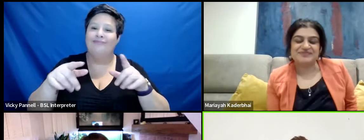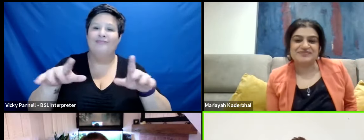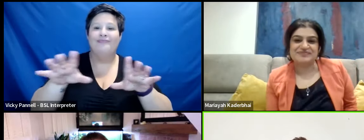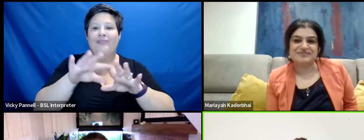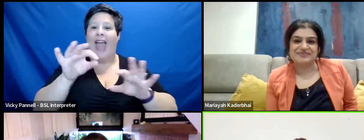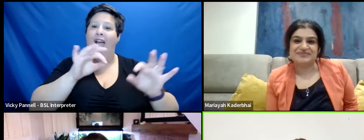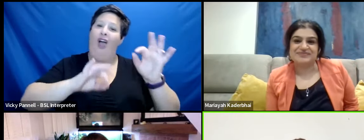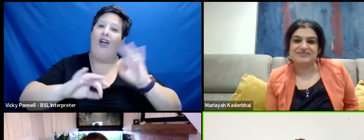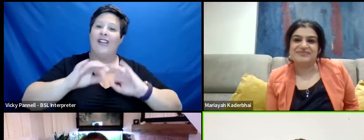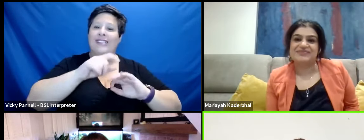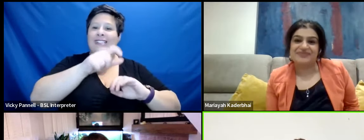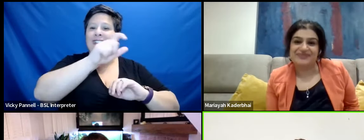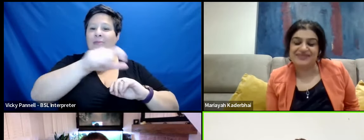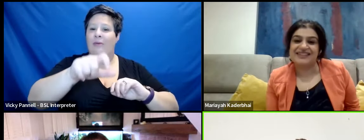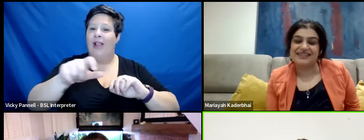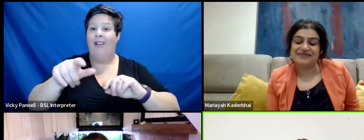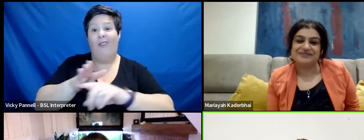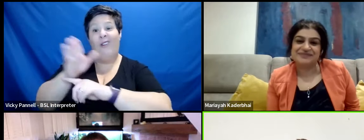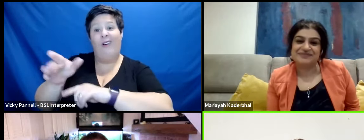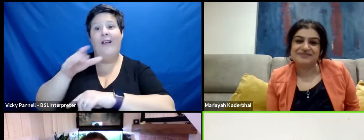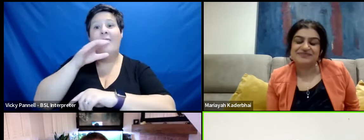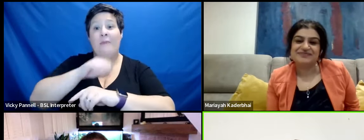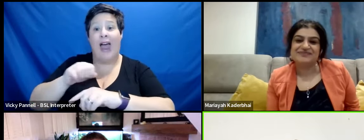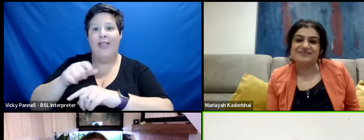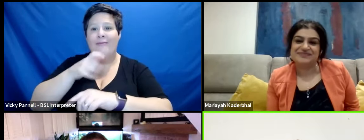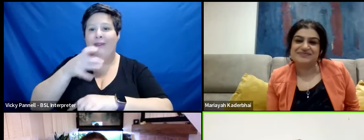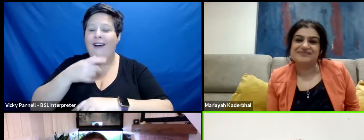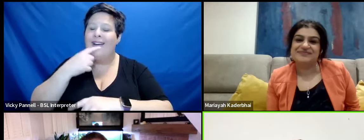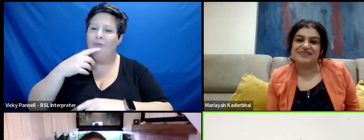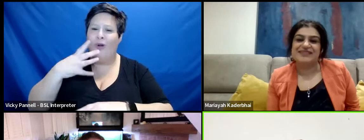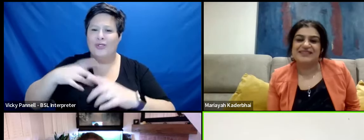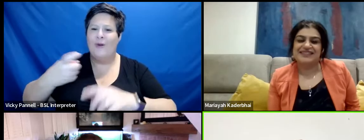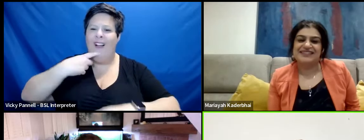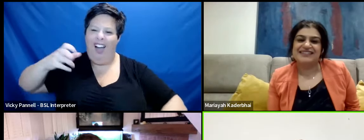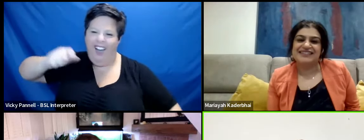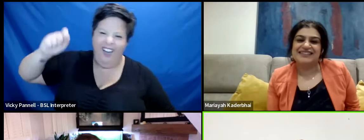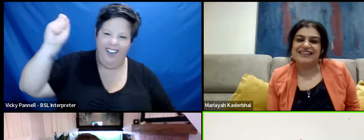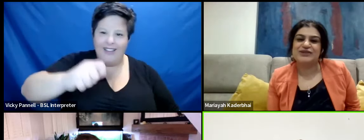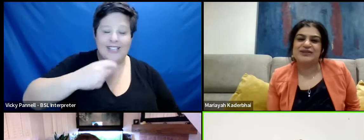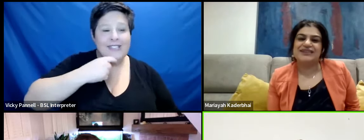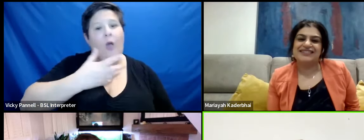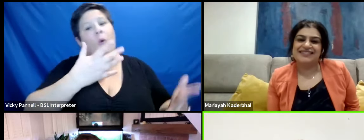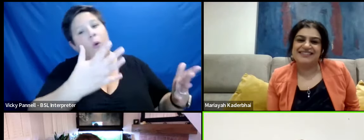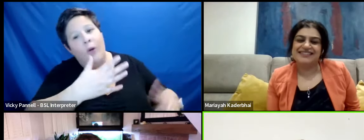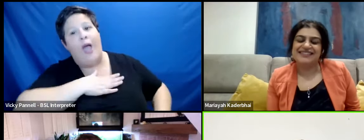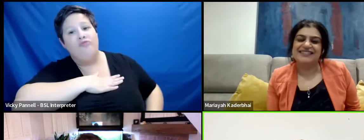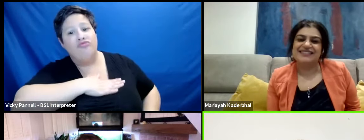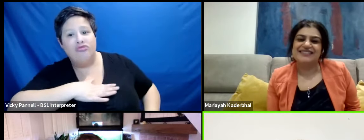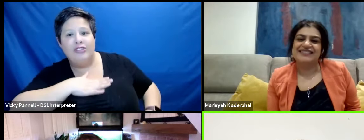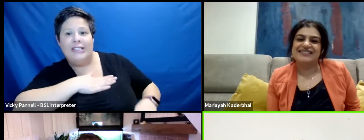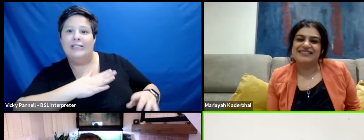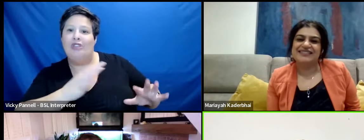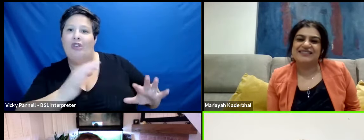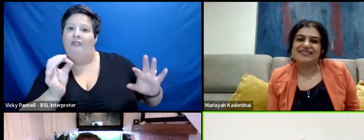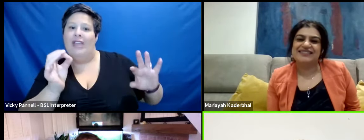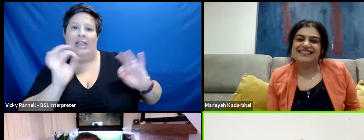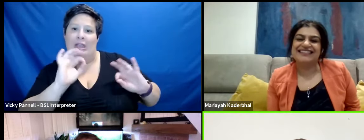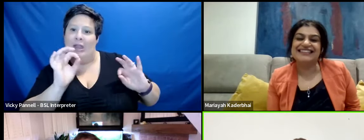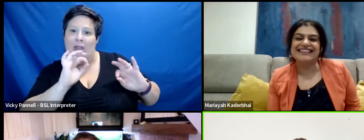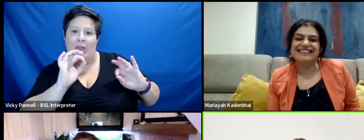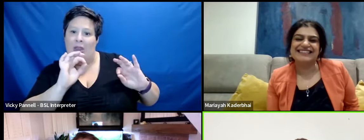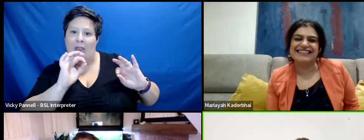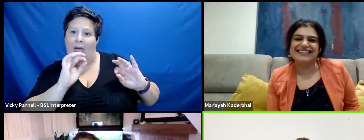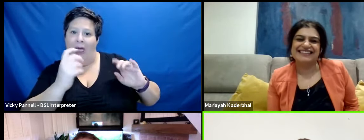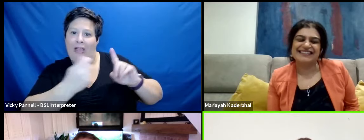much harder to go up to the guy at the bar who wants to glass you and go hey look I'm really sorry things haven't worked out for you until